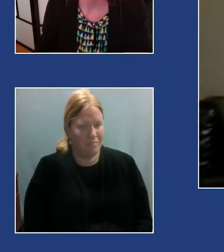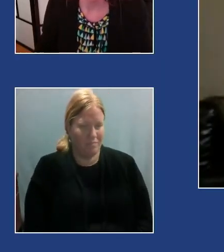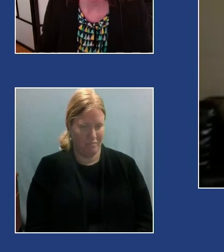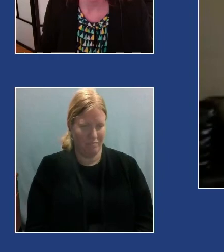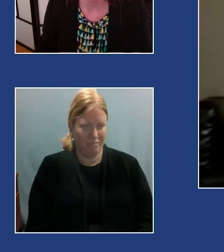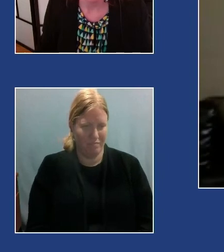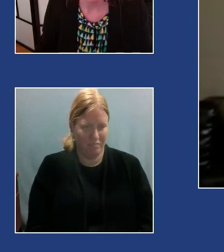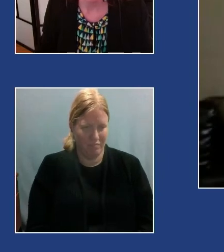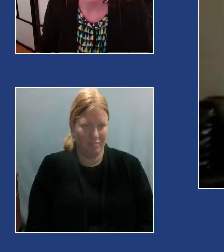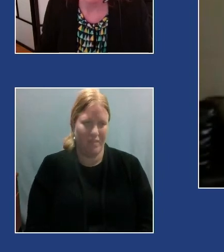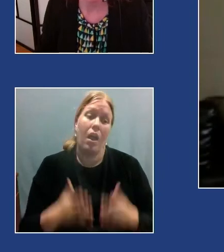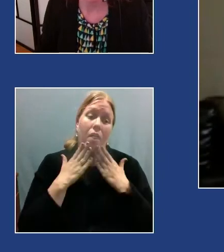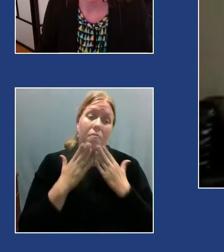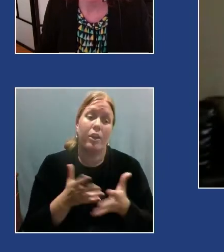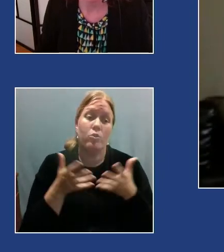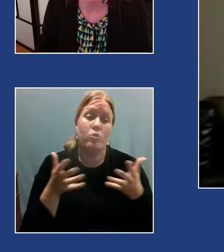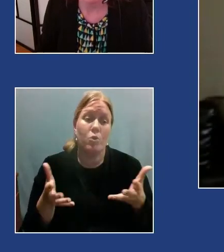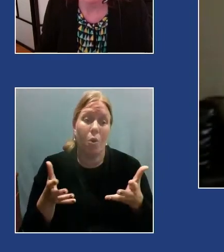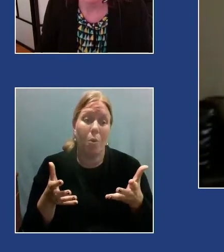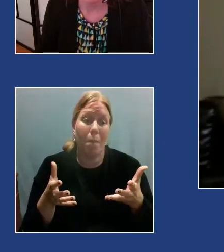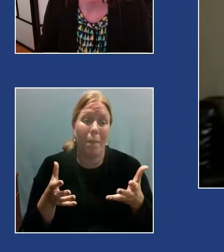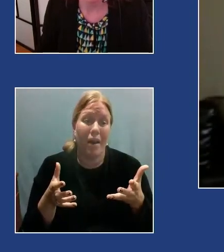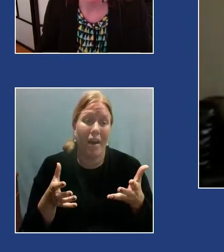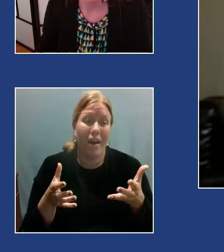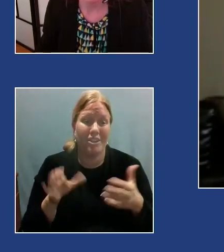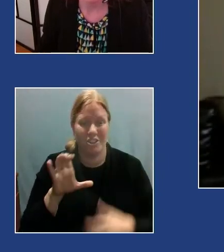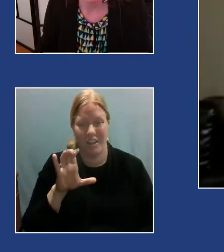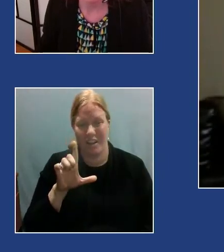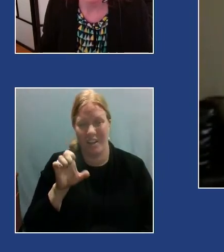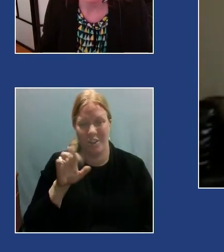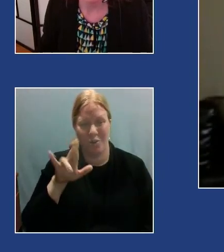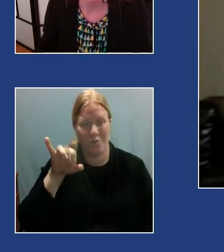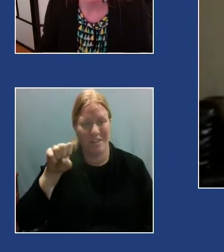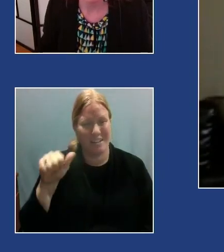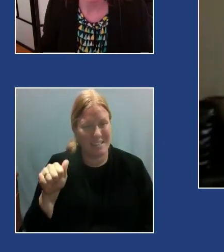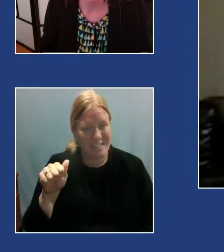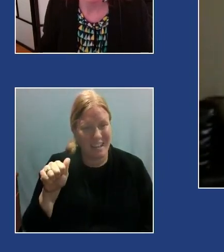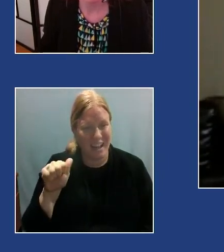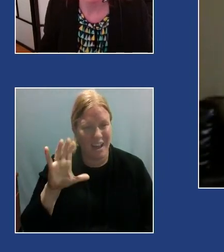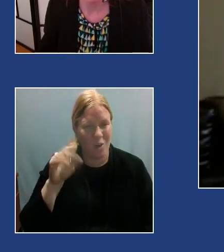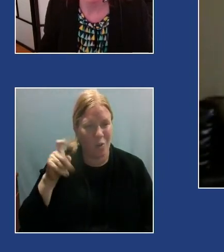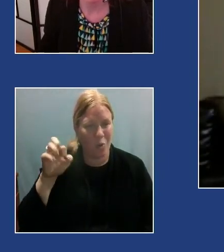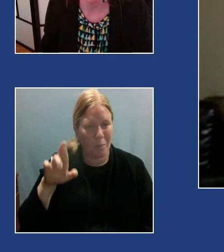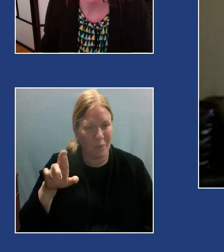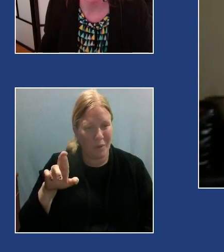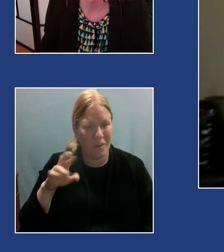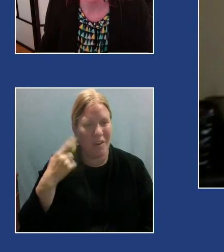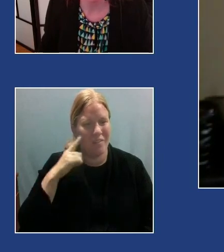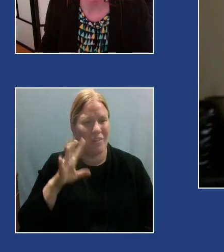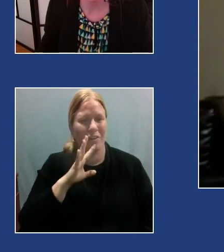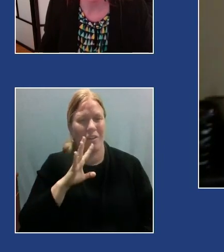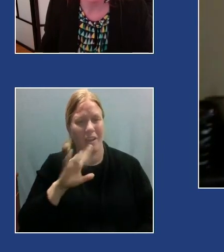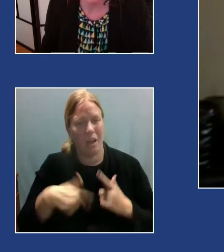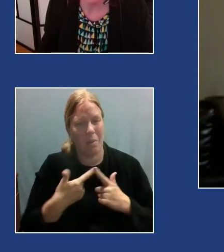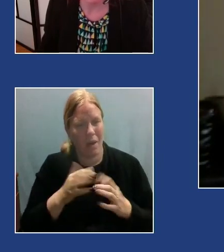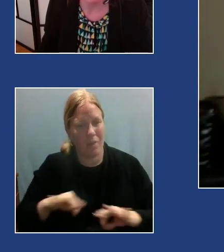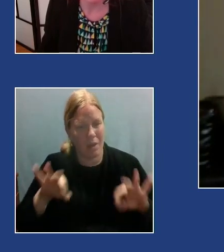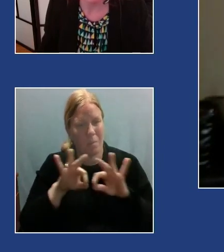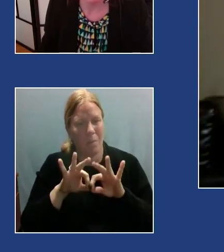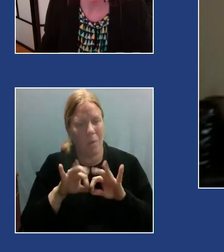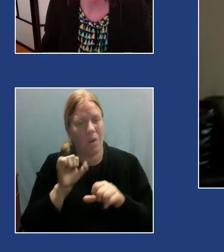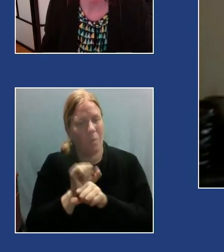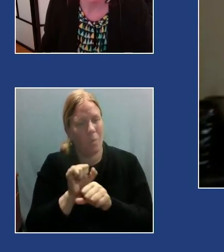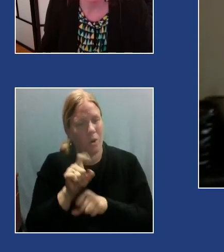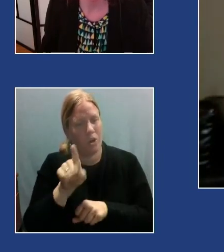Thank you so much, Clarissa Cooper, for talking with us today about the important work you're doing and really doing an